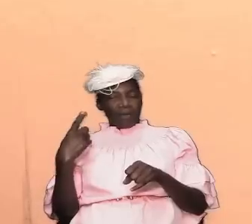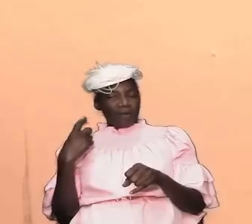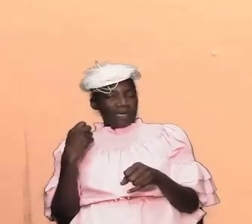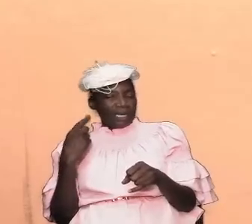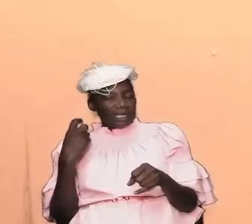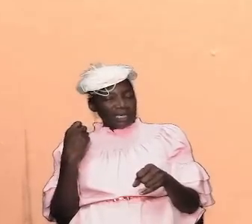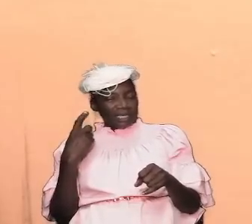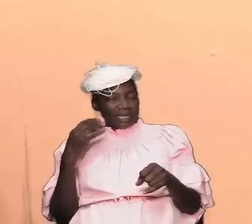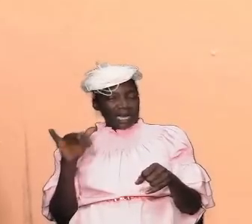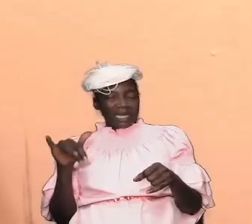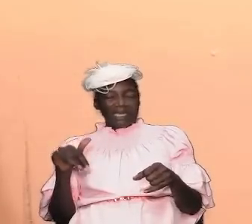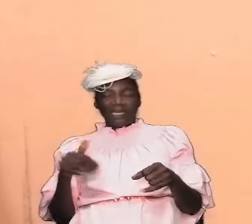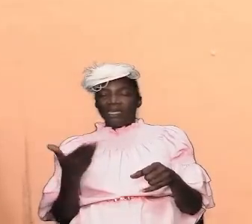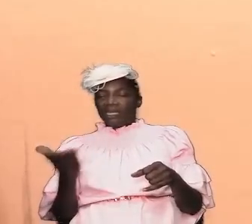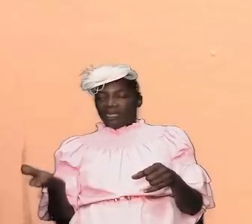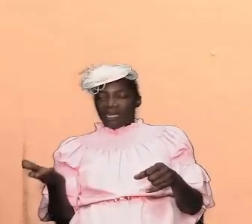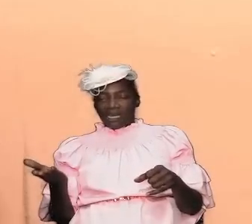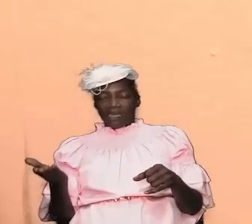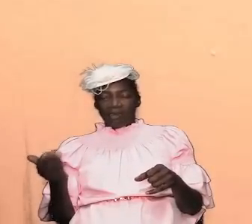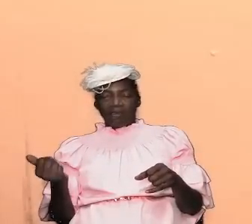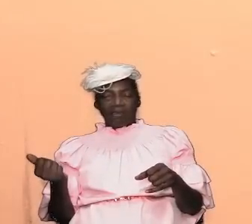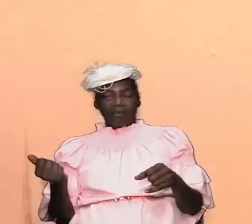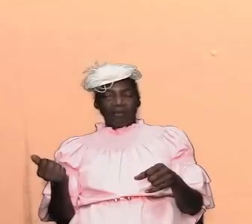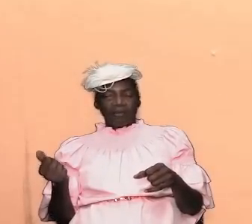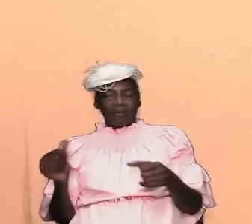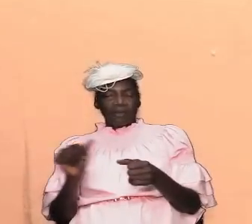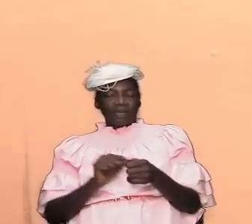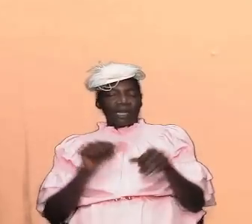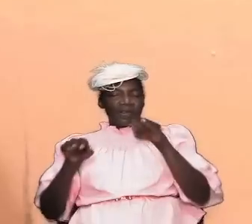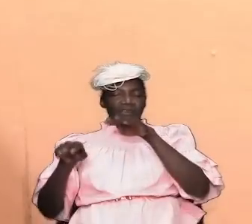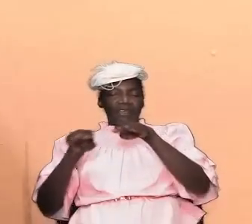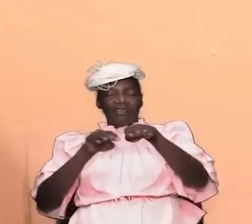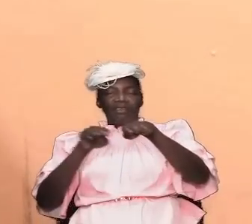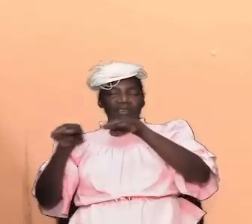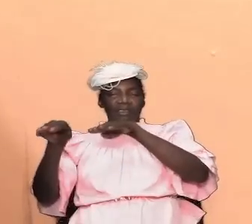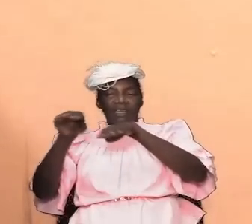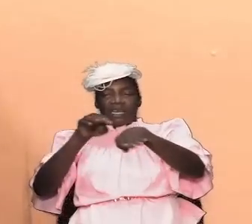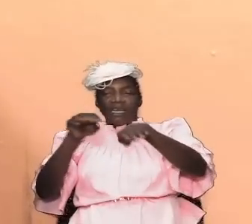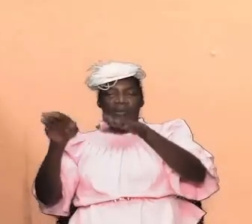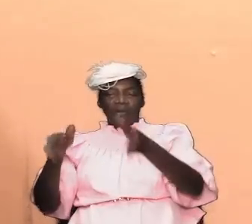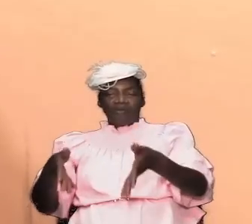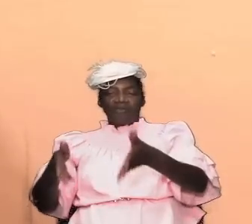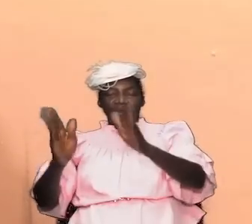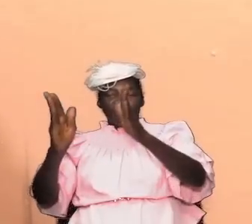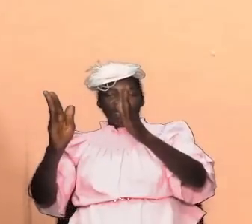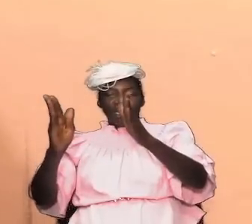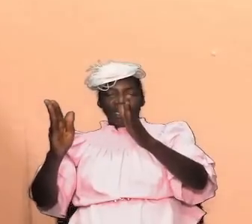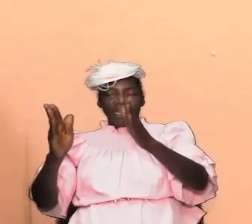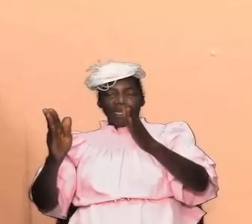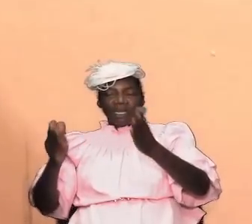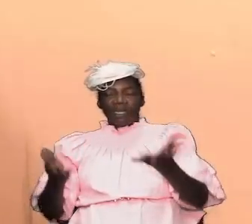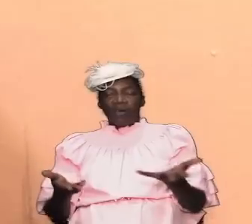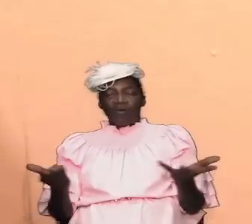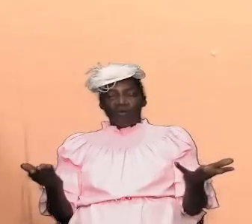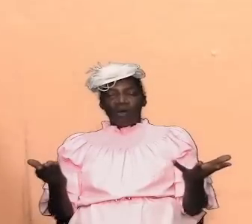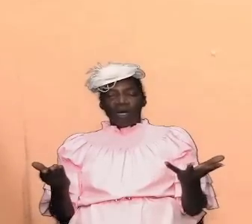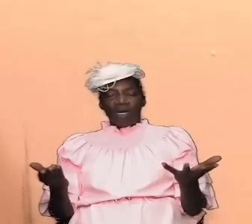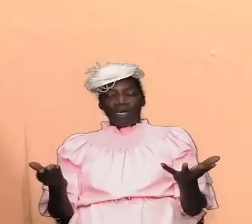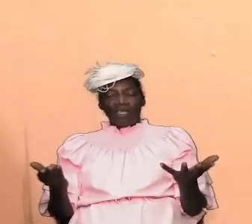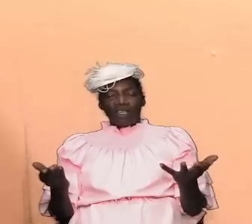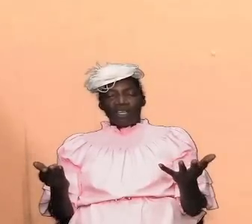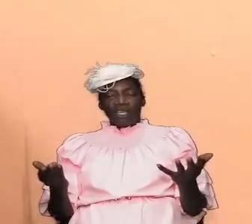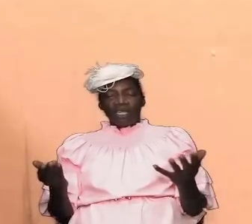that it is important that we understand every step of the way what was symbolized in the